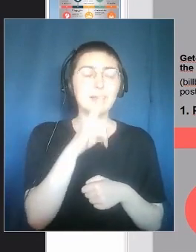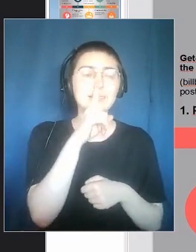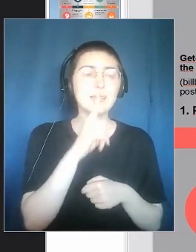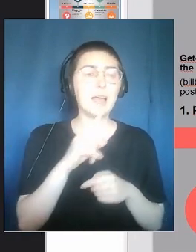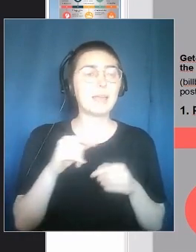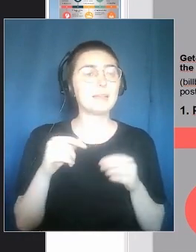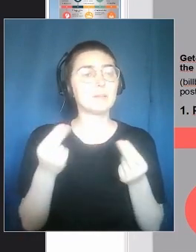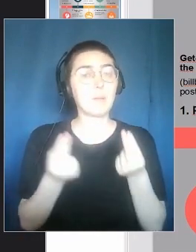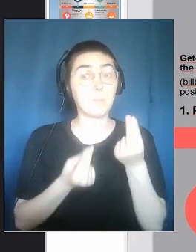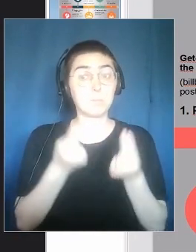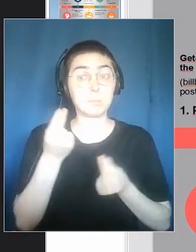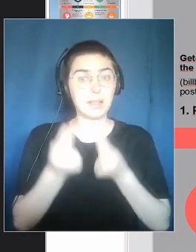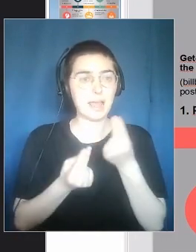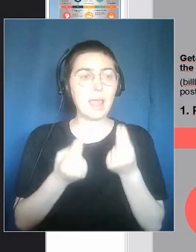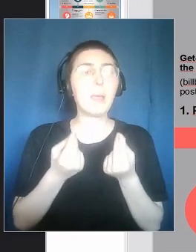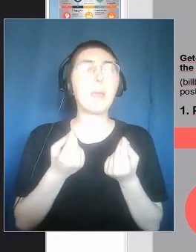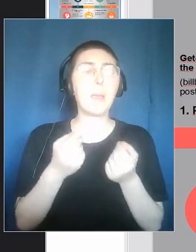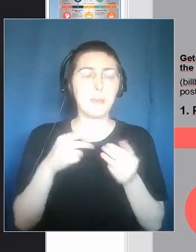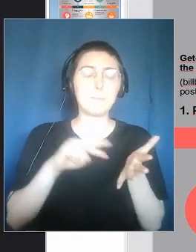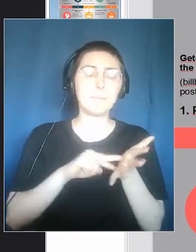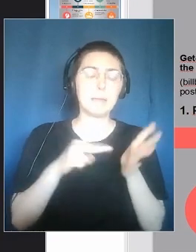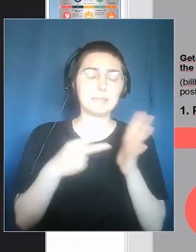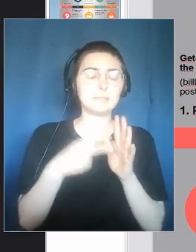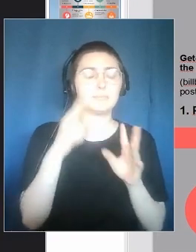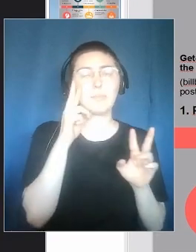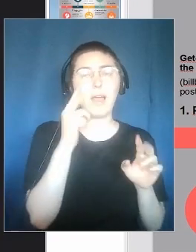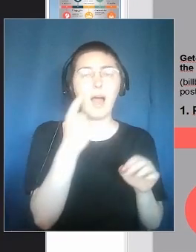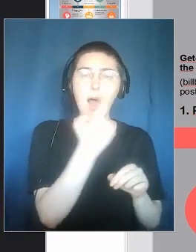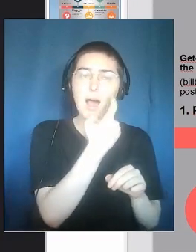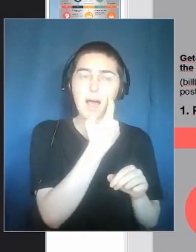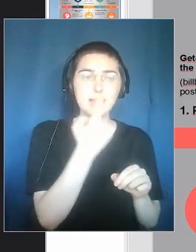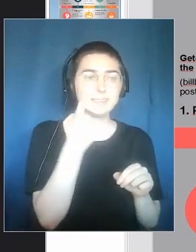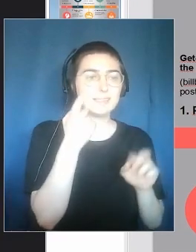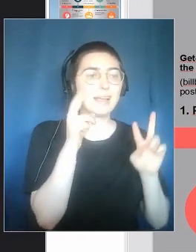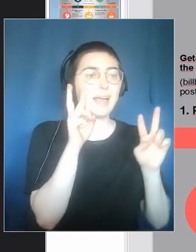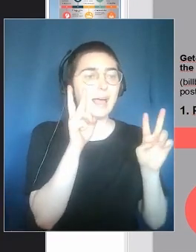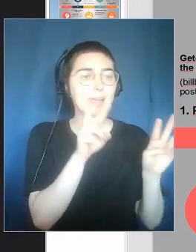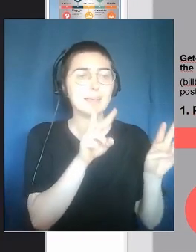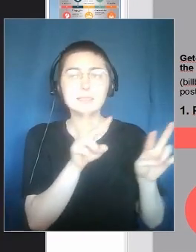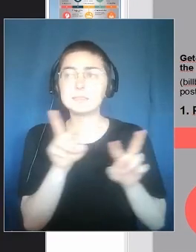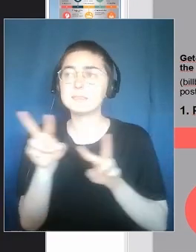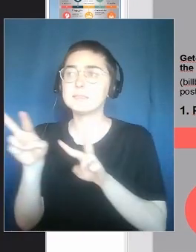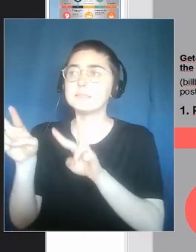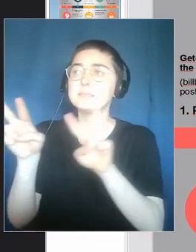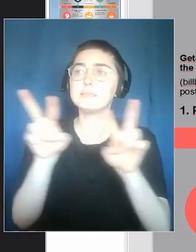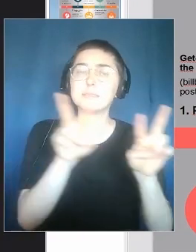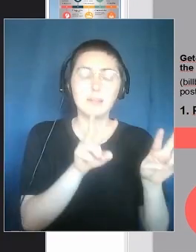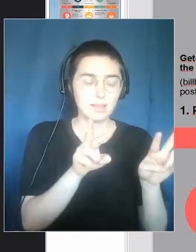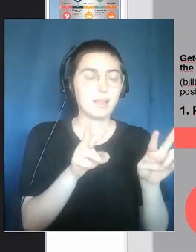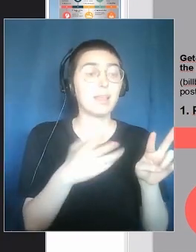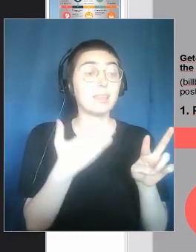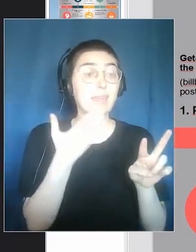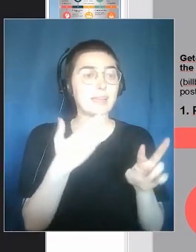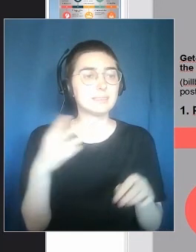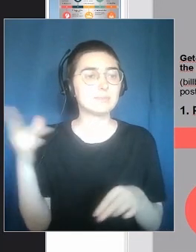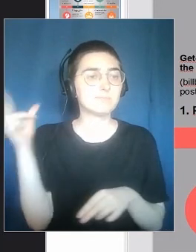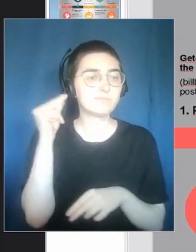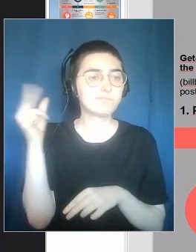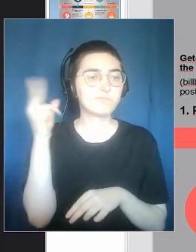a silent place is listening, walking and also looking at things. During our path,